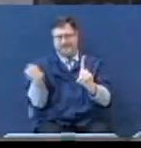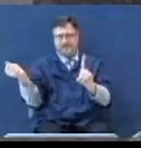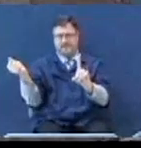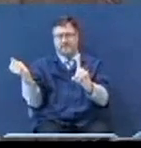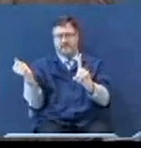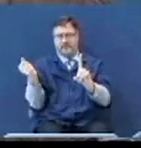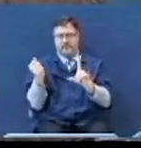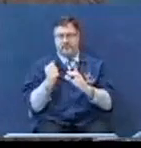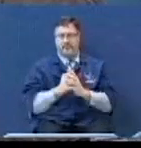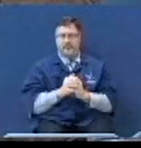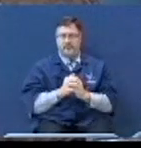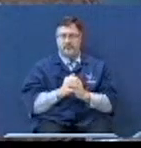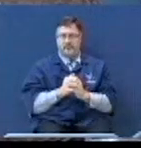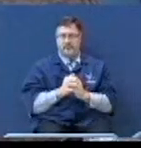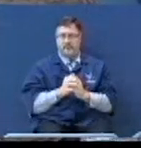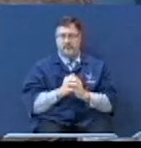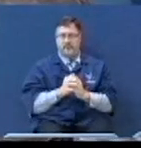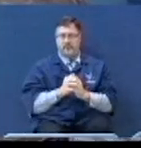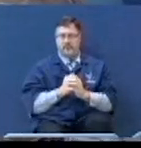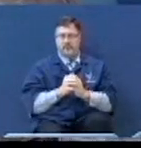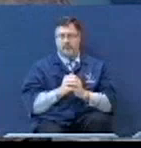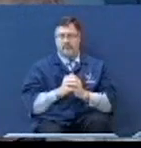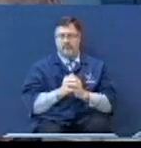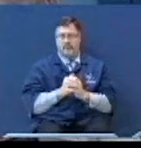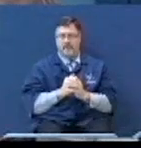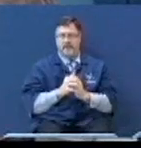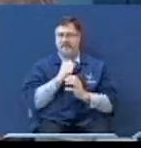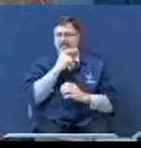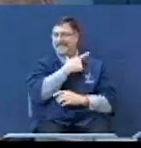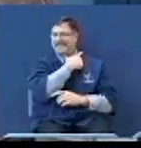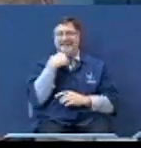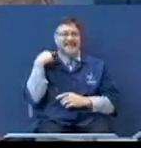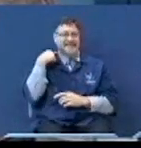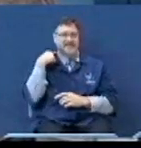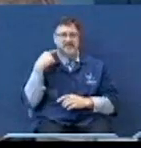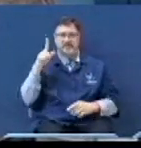They didn't cut his throat.